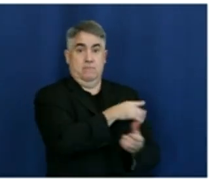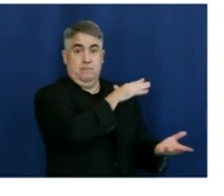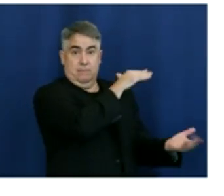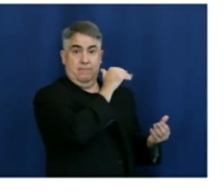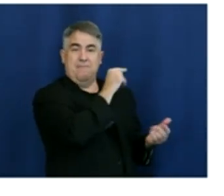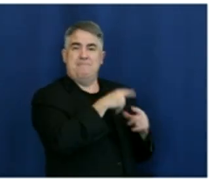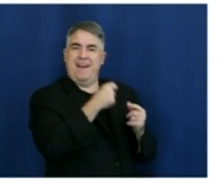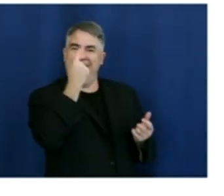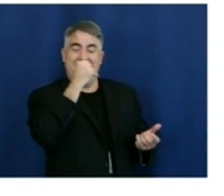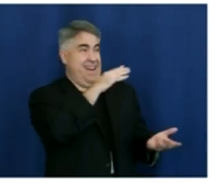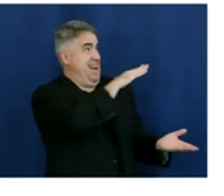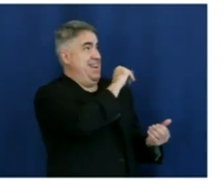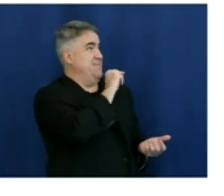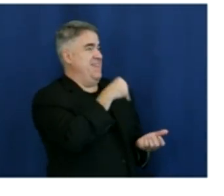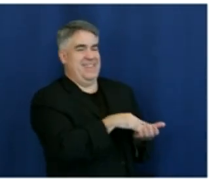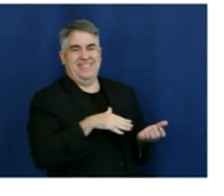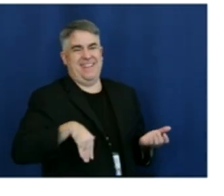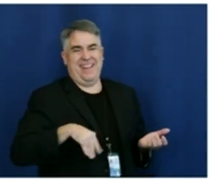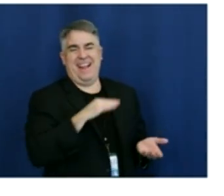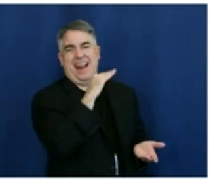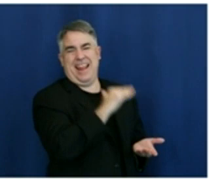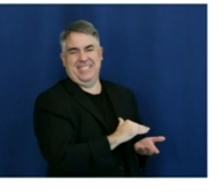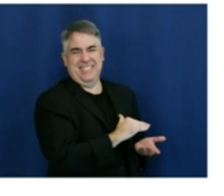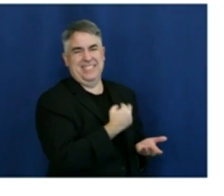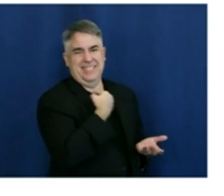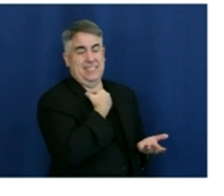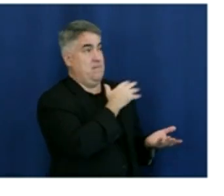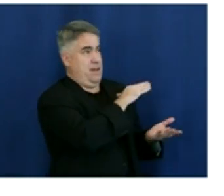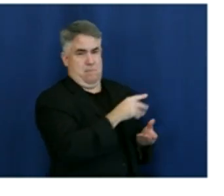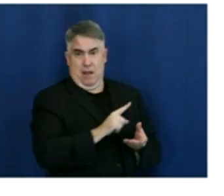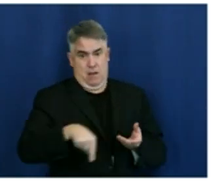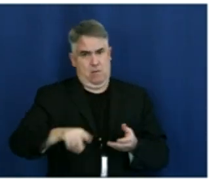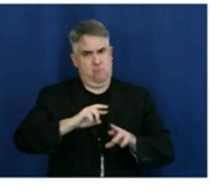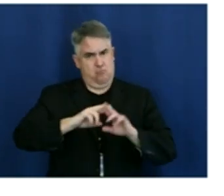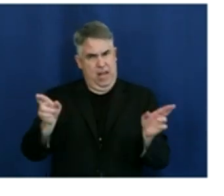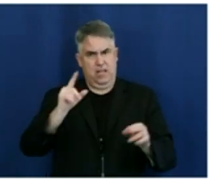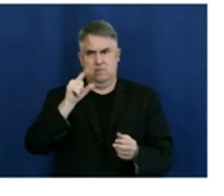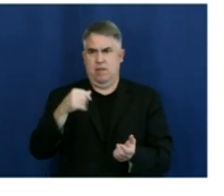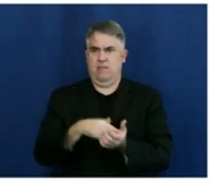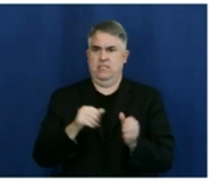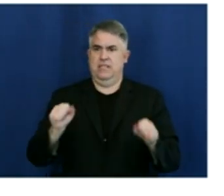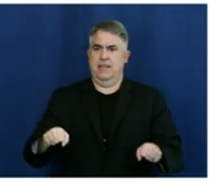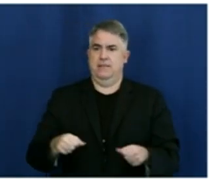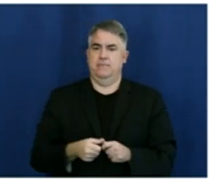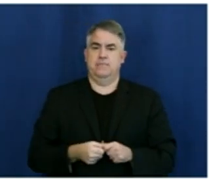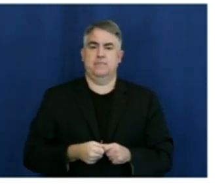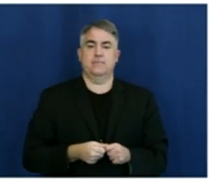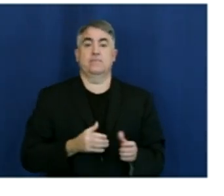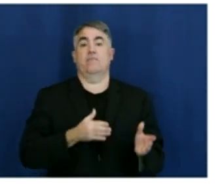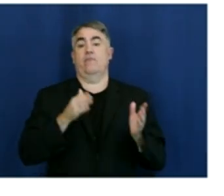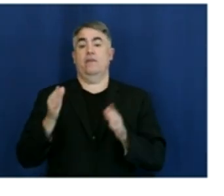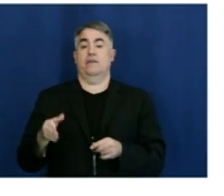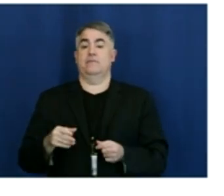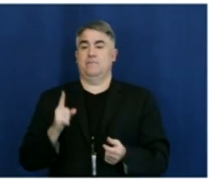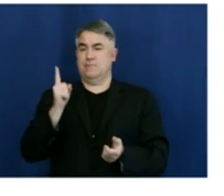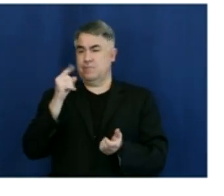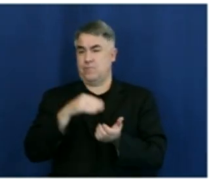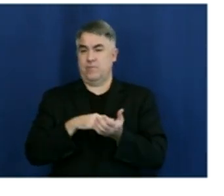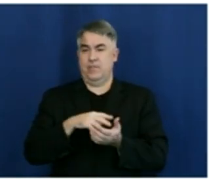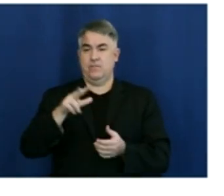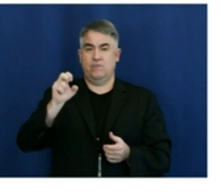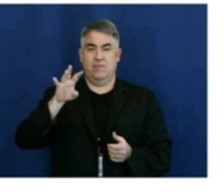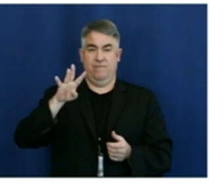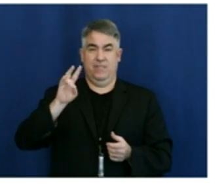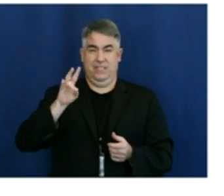the long term care facilities. Again, you see just over 1300 911 of those facilities have received at least